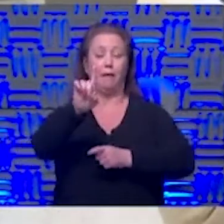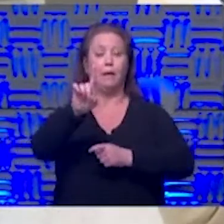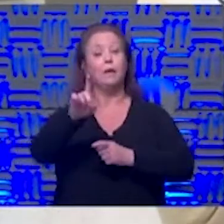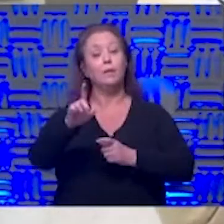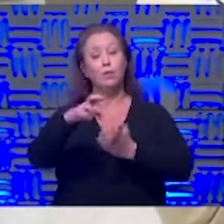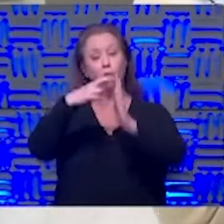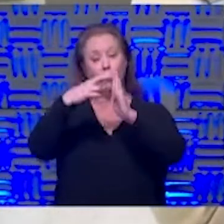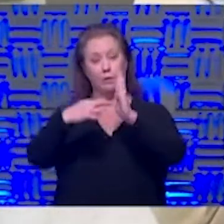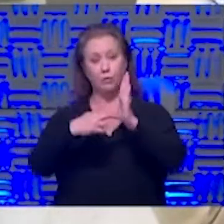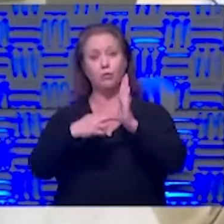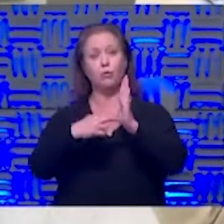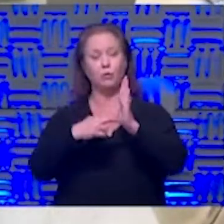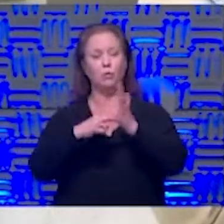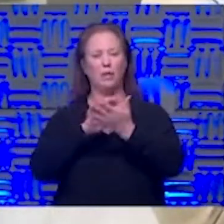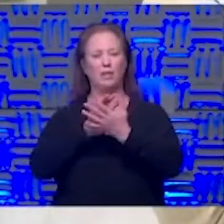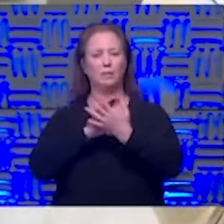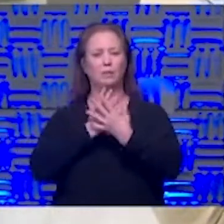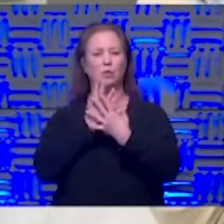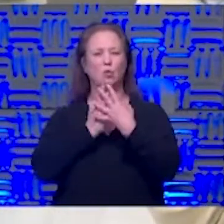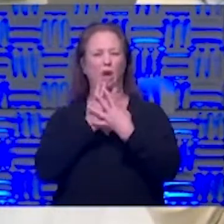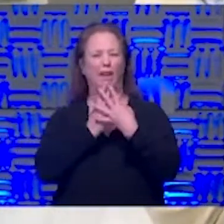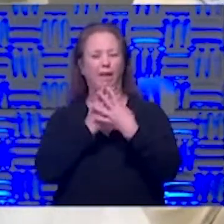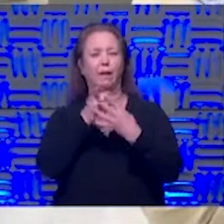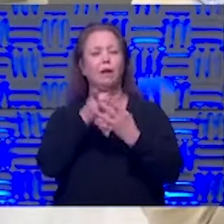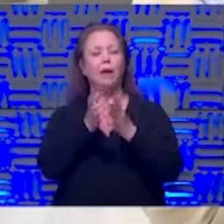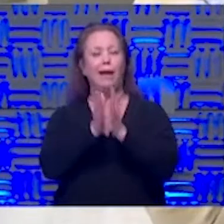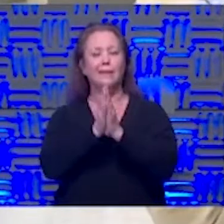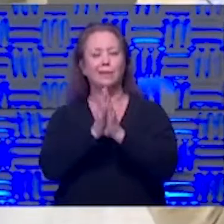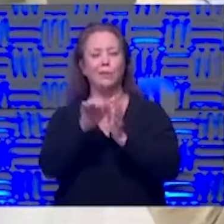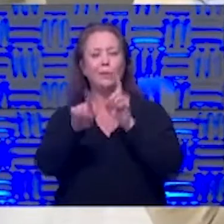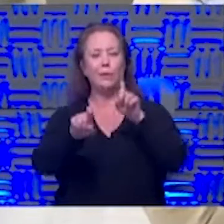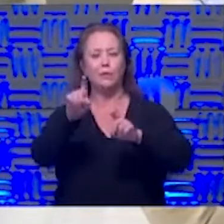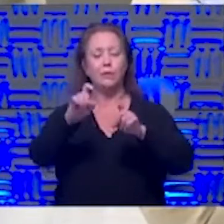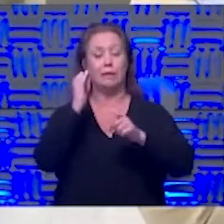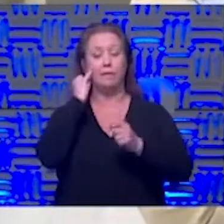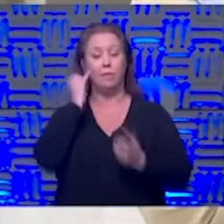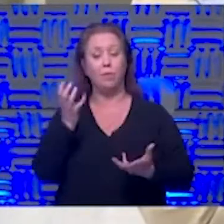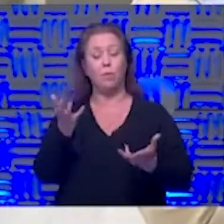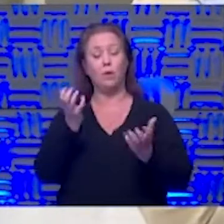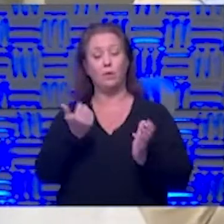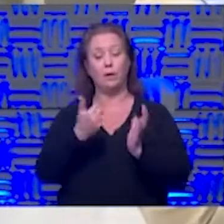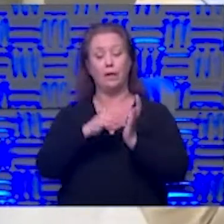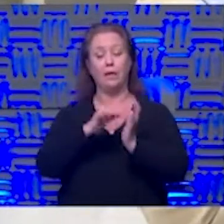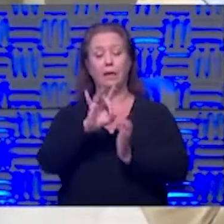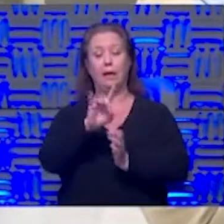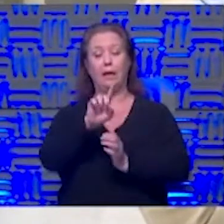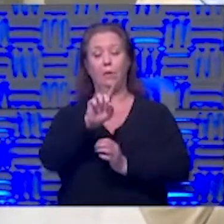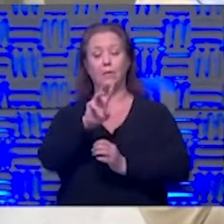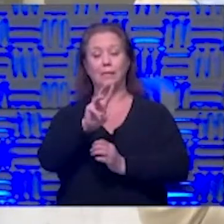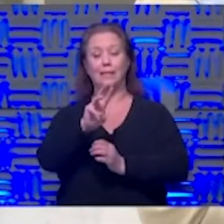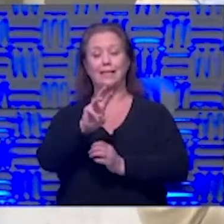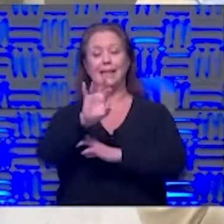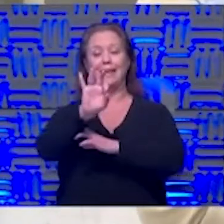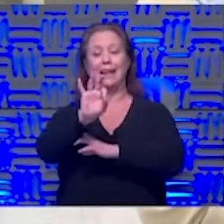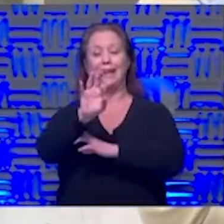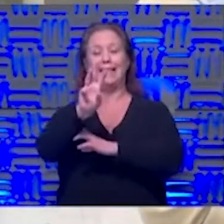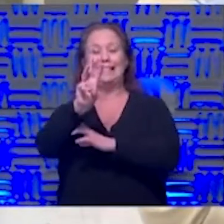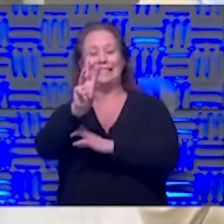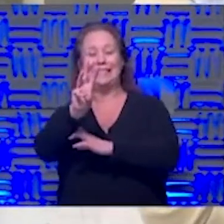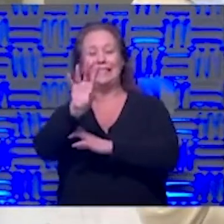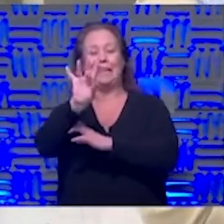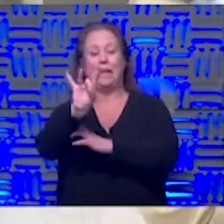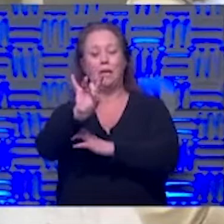register we we pre-screen you we ask you all the proper questions but if you want to again there's 816-968-4040 if you have